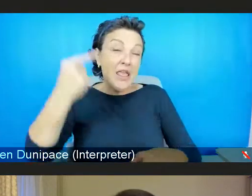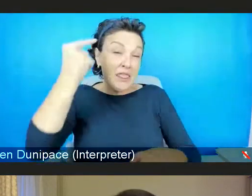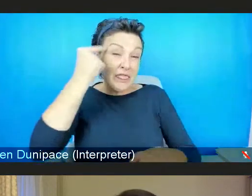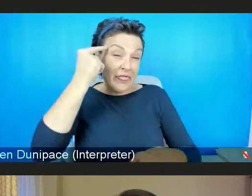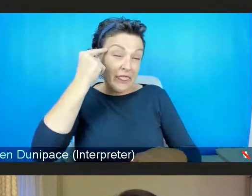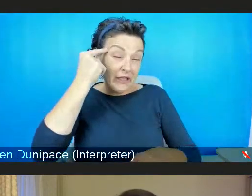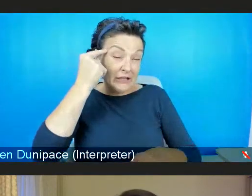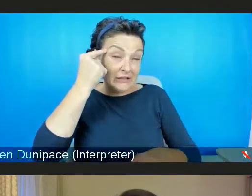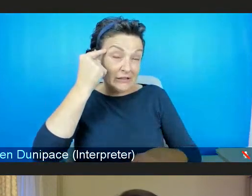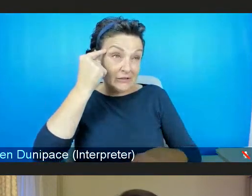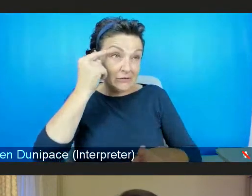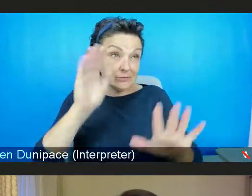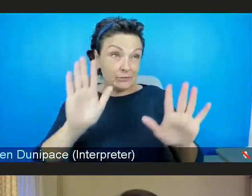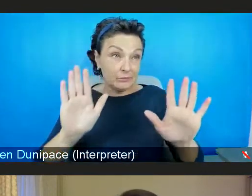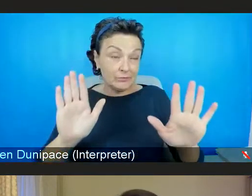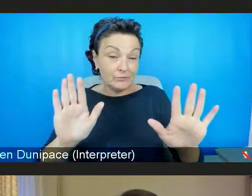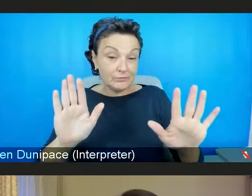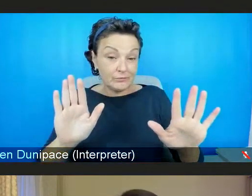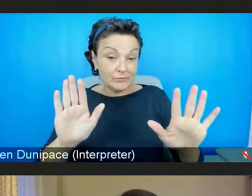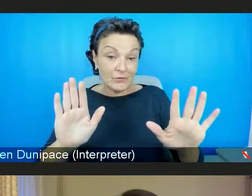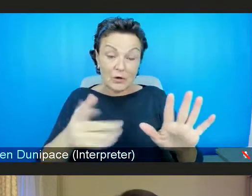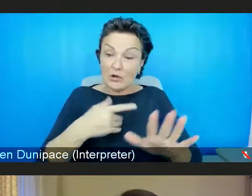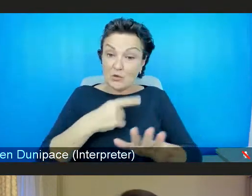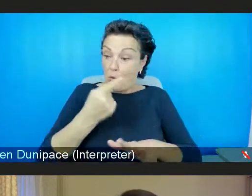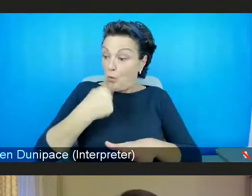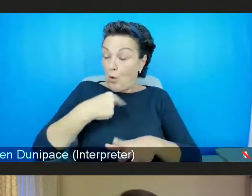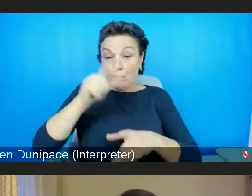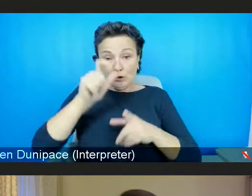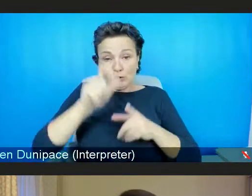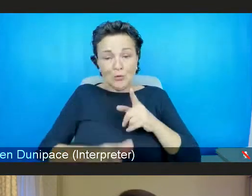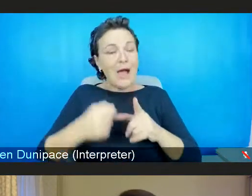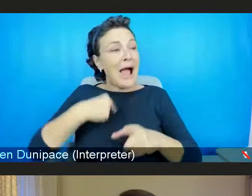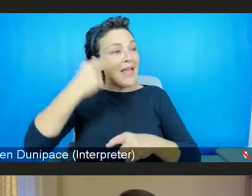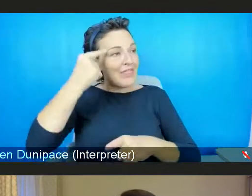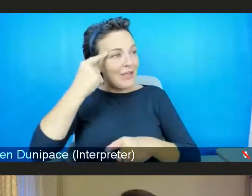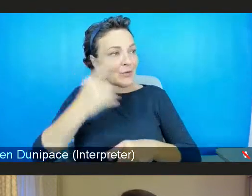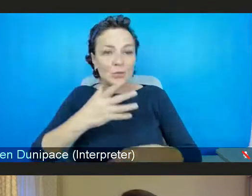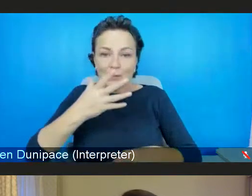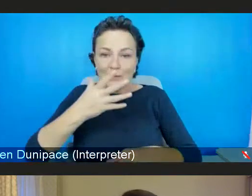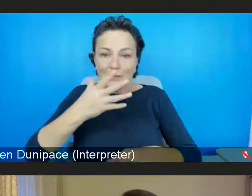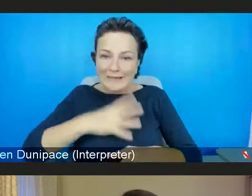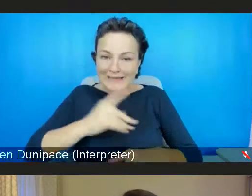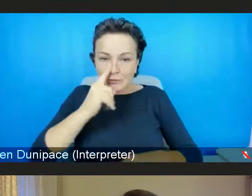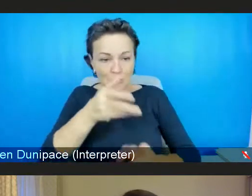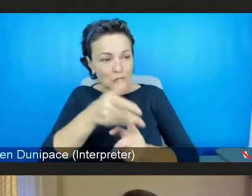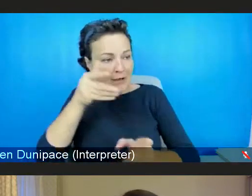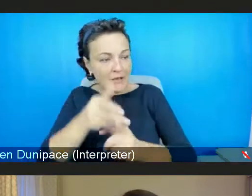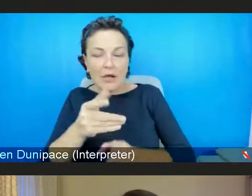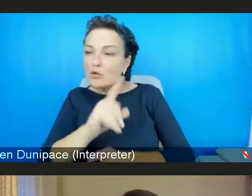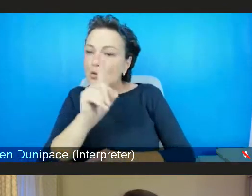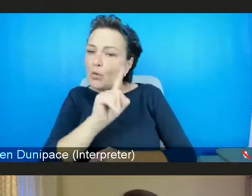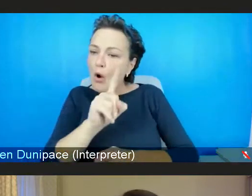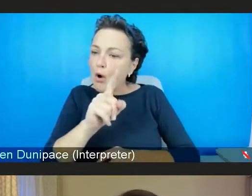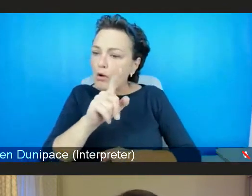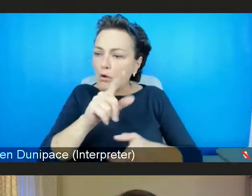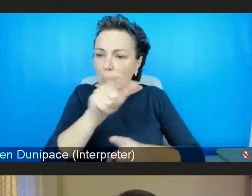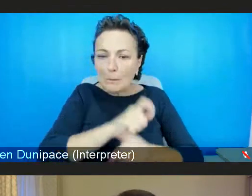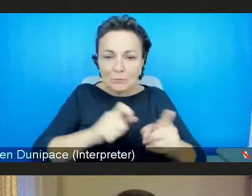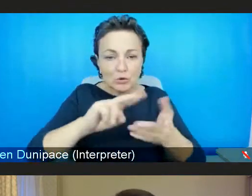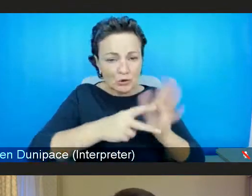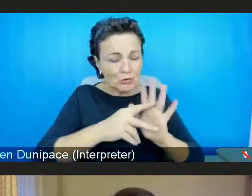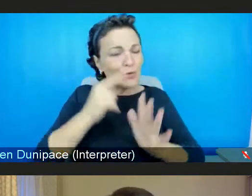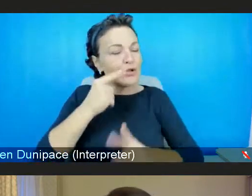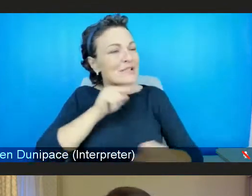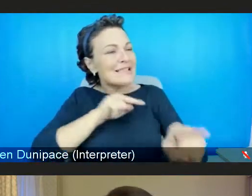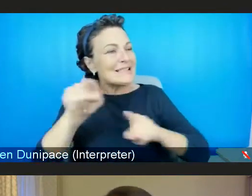Sahelia, as a specialist community organisation working in Scotland on this. So our first point would be, I think you'll probably find